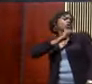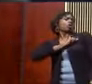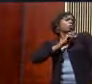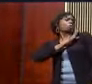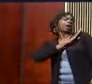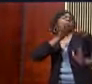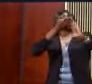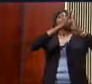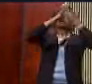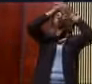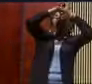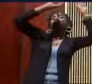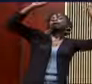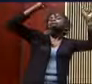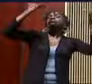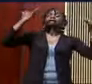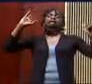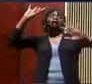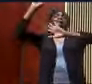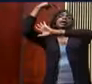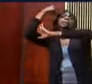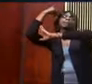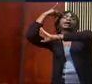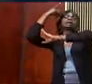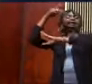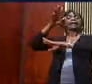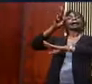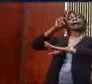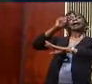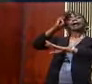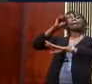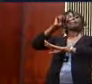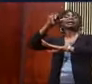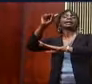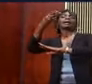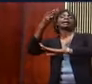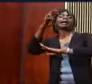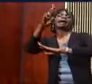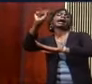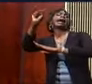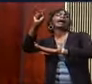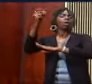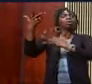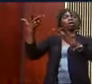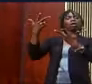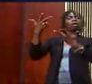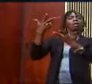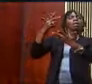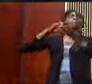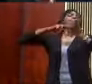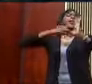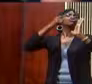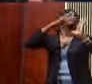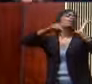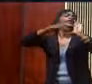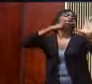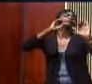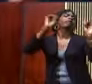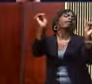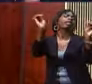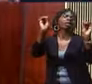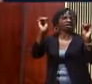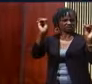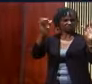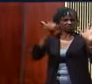at the vice president, Kamala Harris. But don't you love Nehemiah? Nehemiah says just because